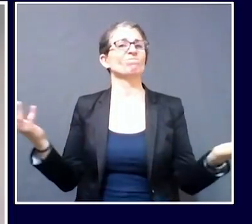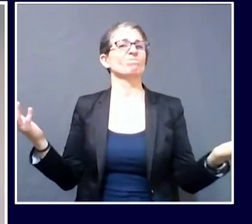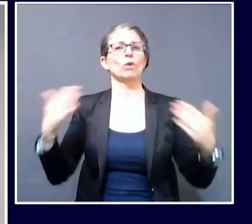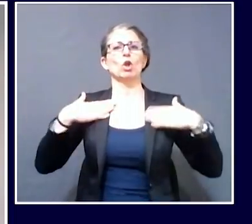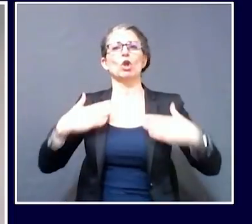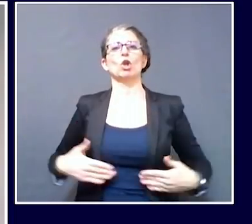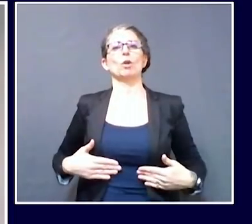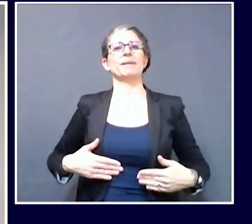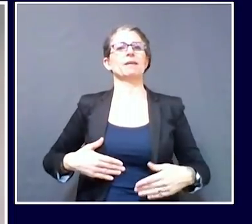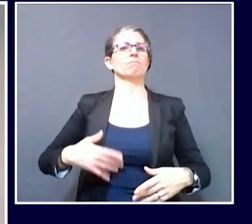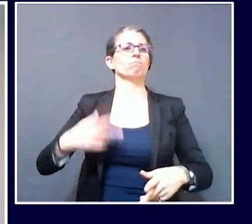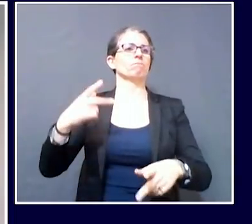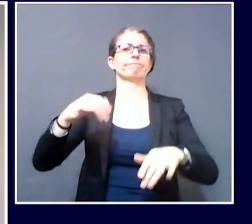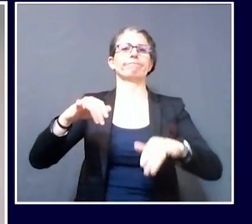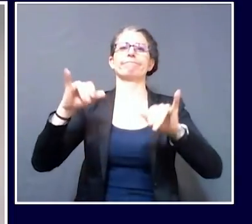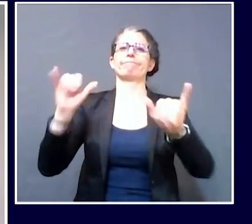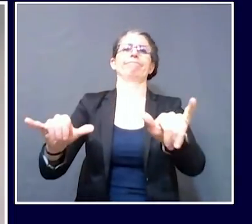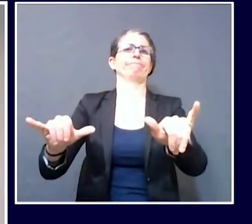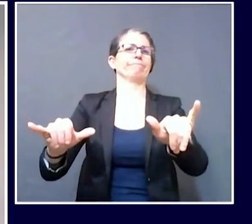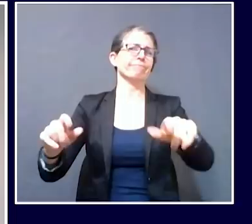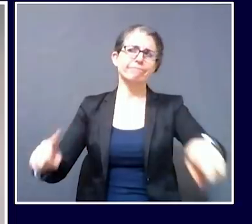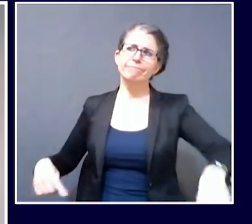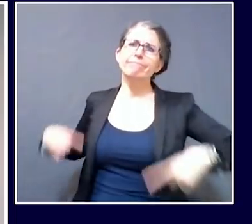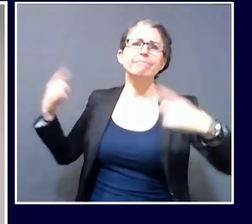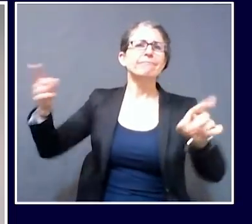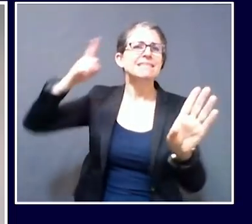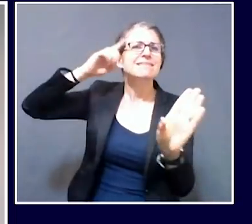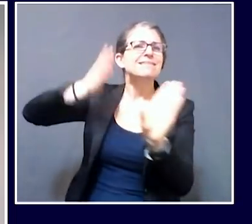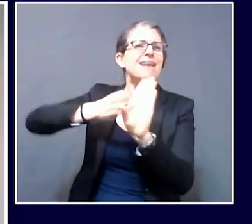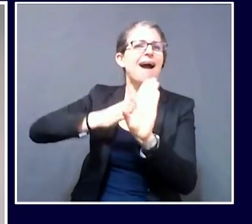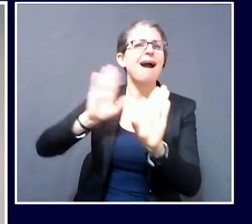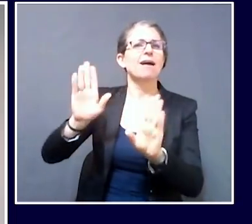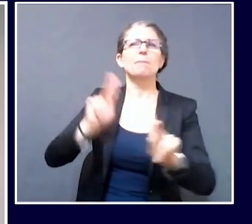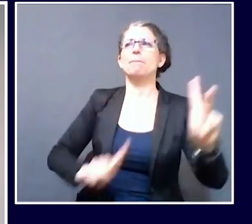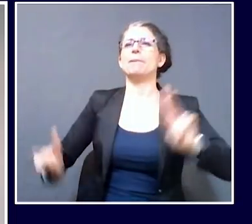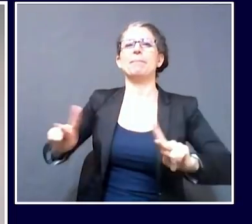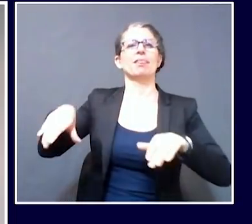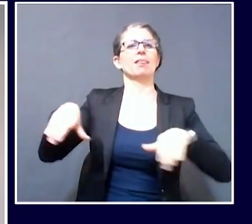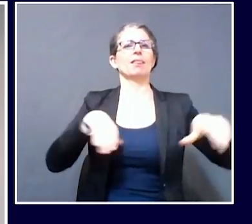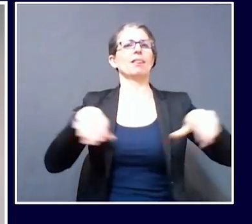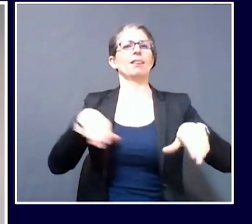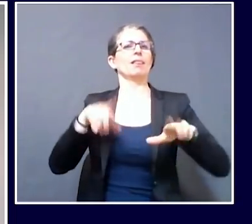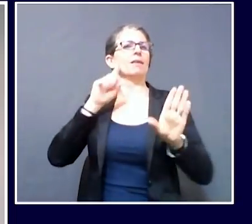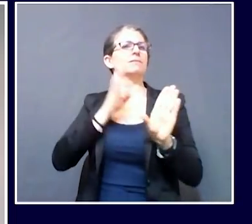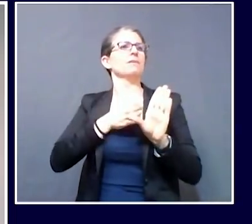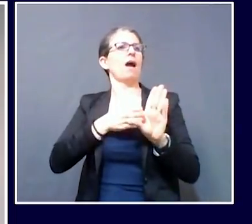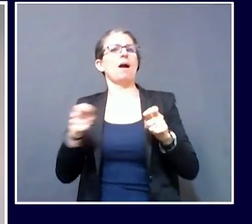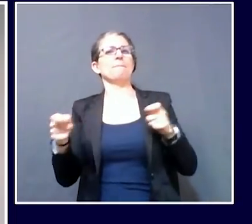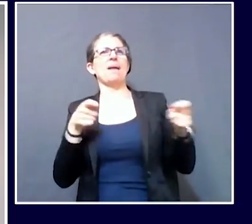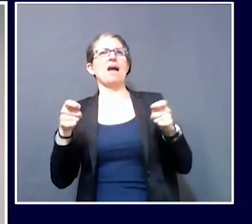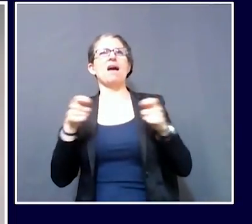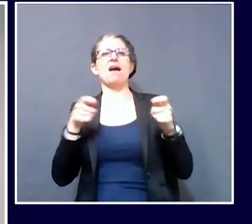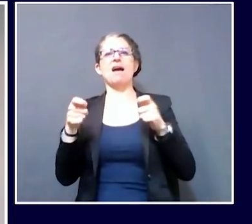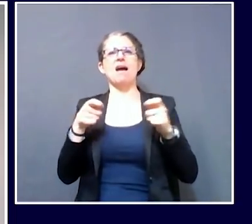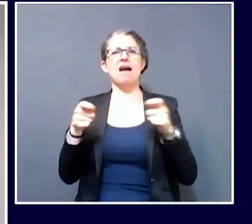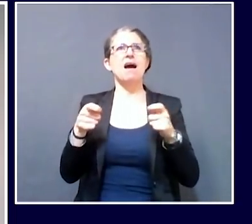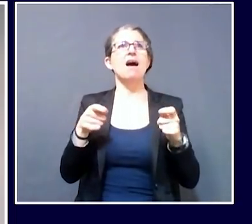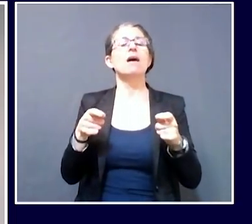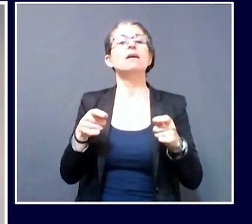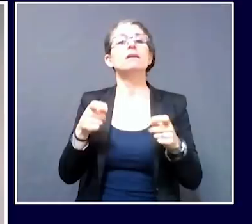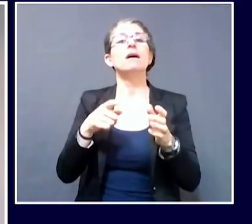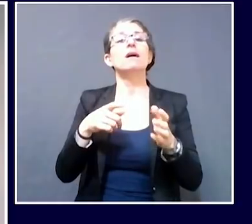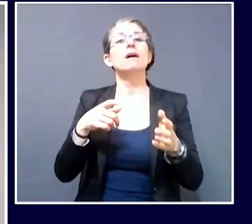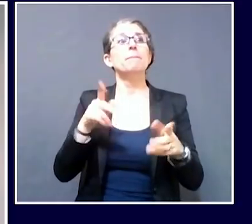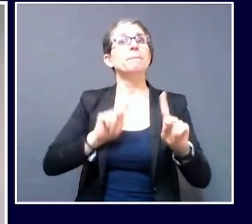only so many twists and turns and requirements that folks can abide. And